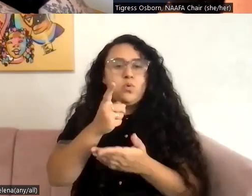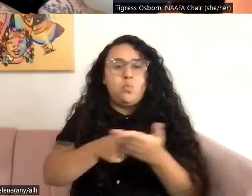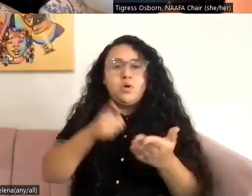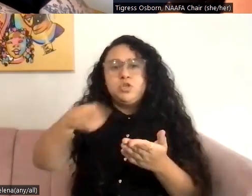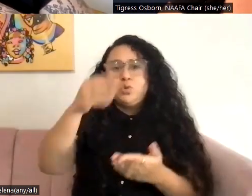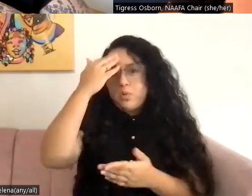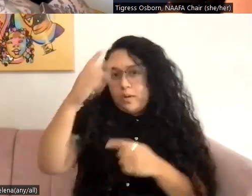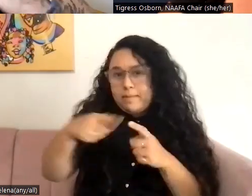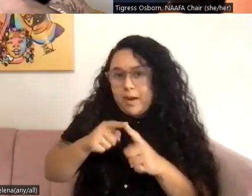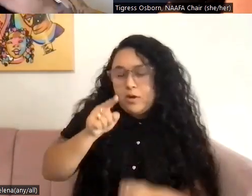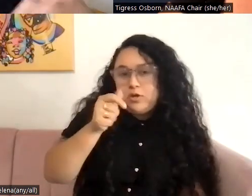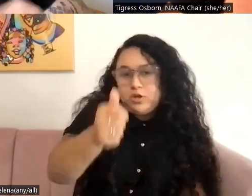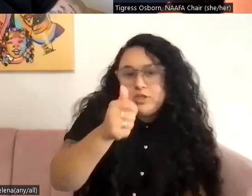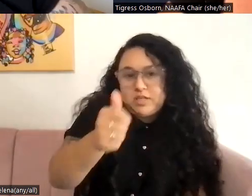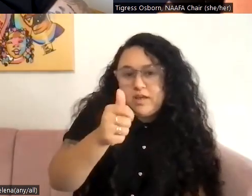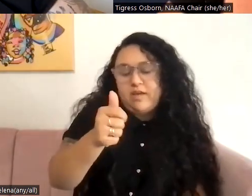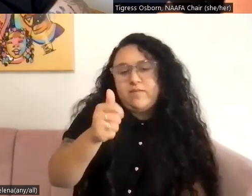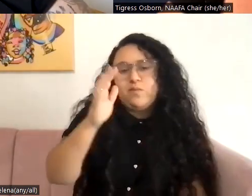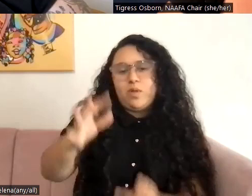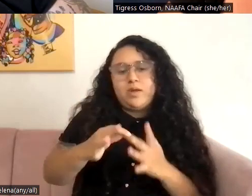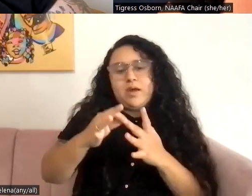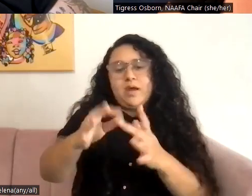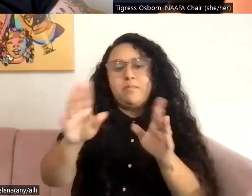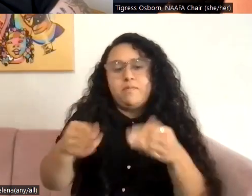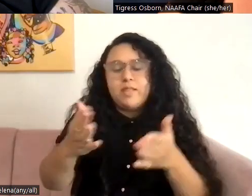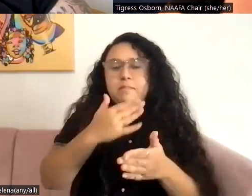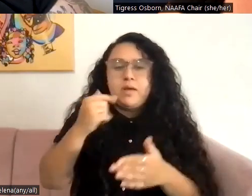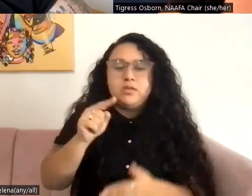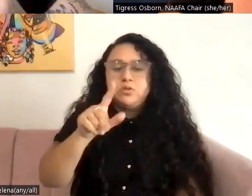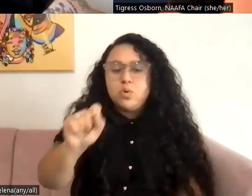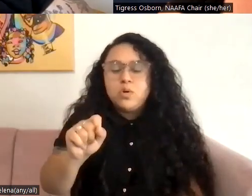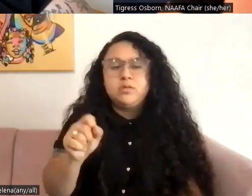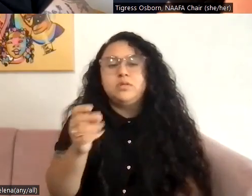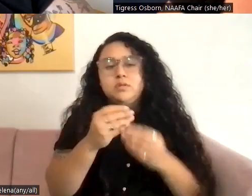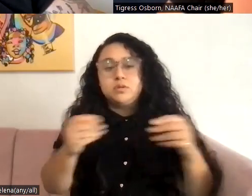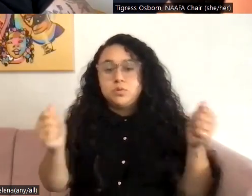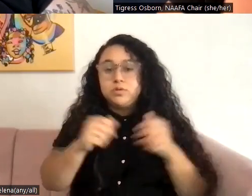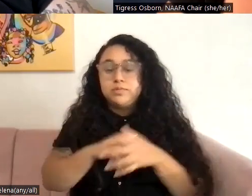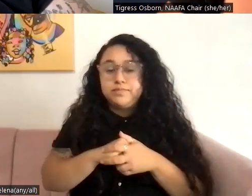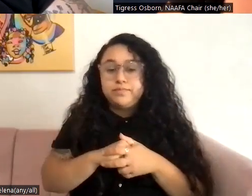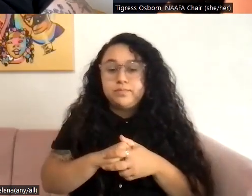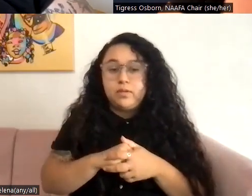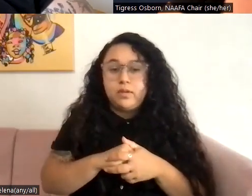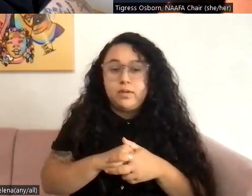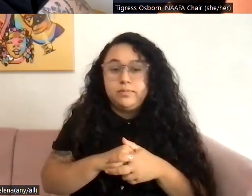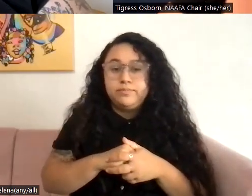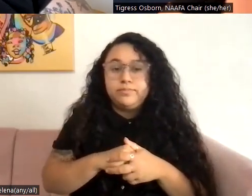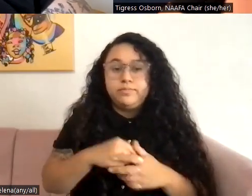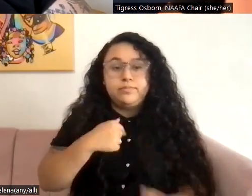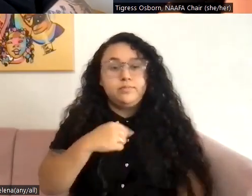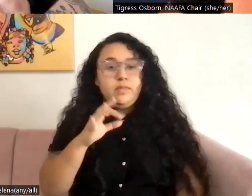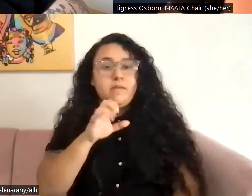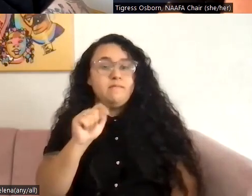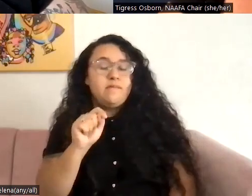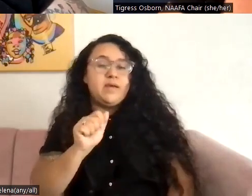about you will guide you to the best tools and solutions. So instead of I'm the fat self-care